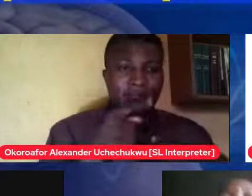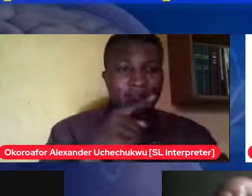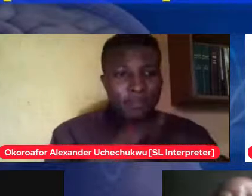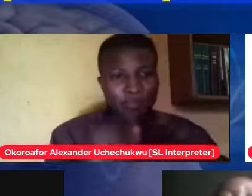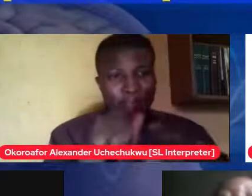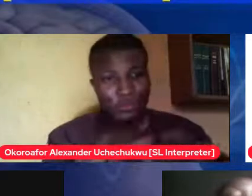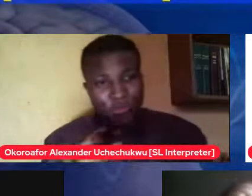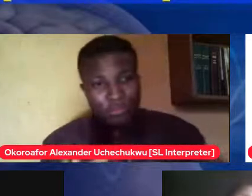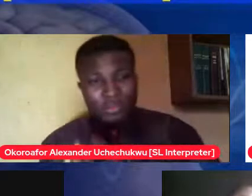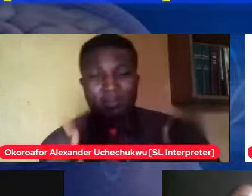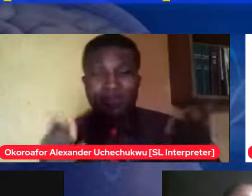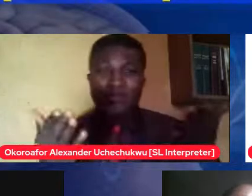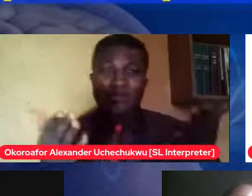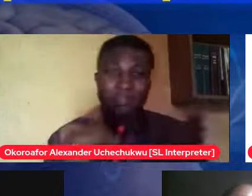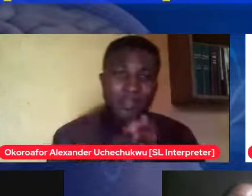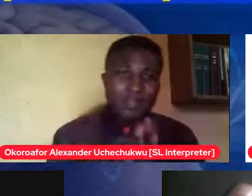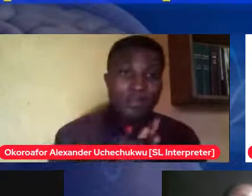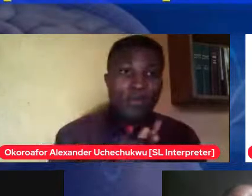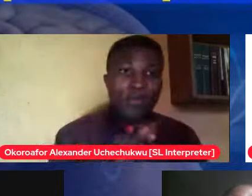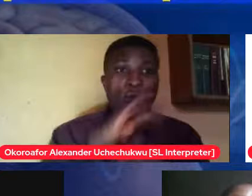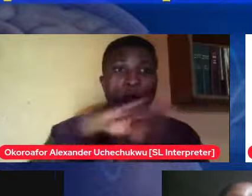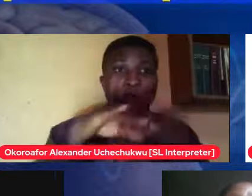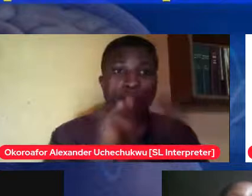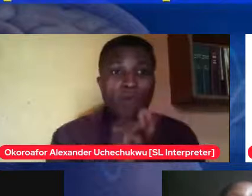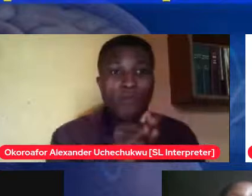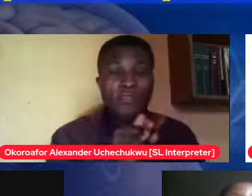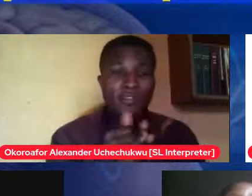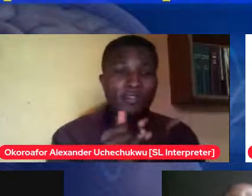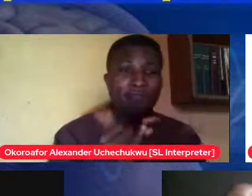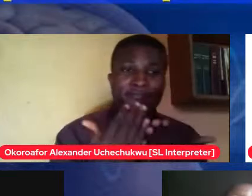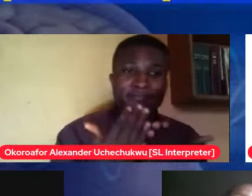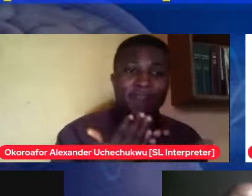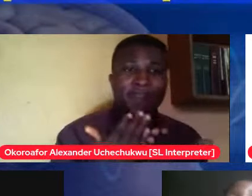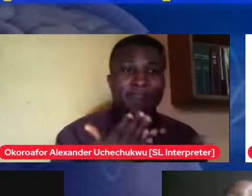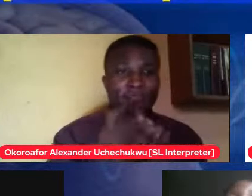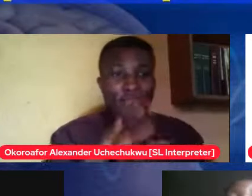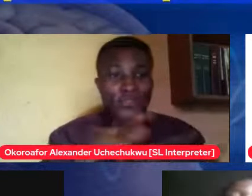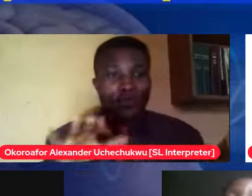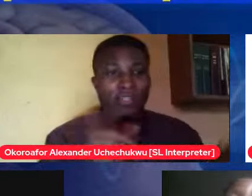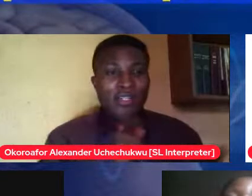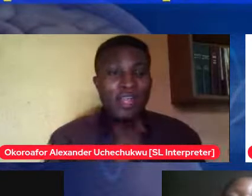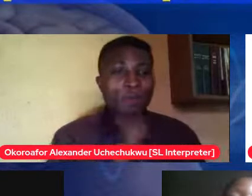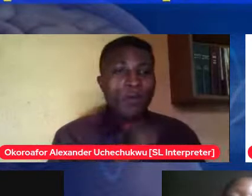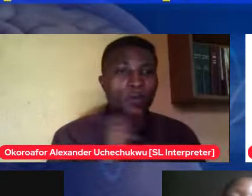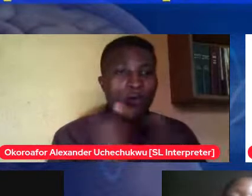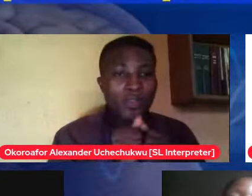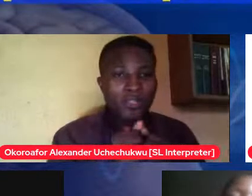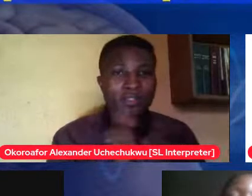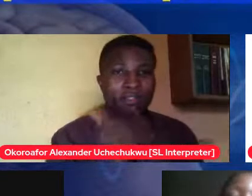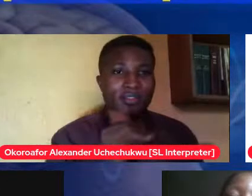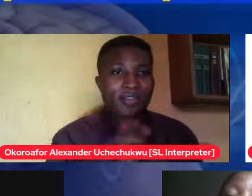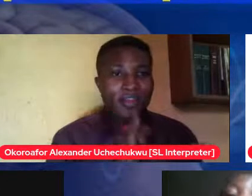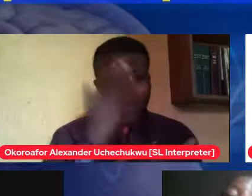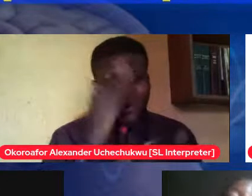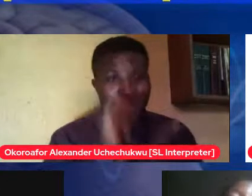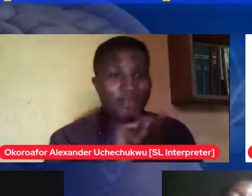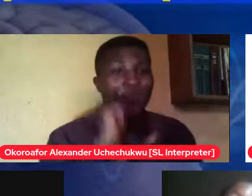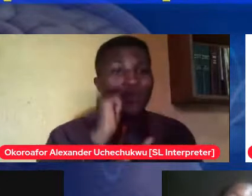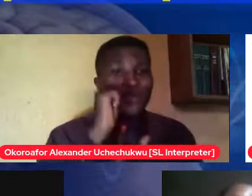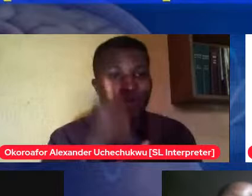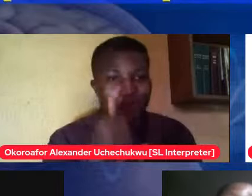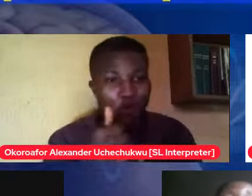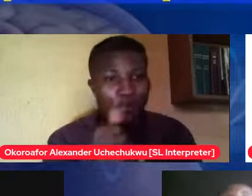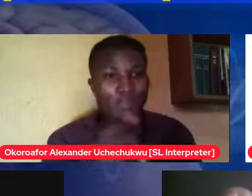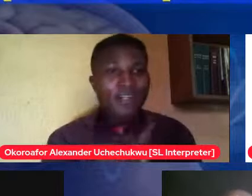that have special needs by the way oh today is i'm sure that tomorrow i'm going to be getting a slew of valentine card pictures from their mothers because